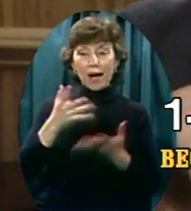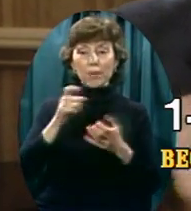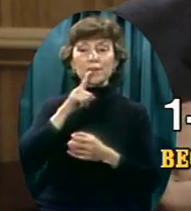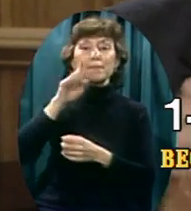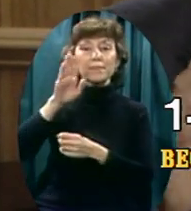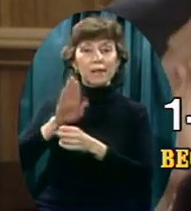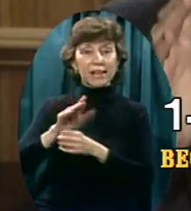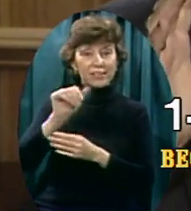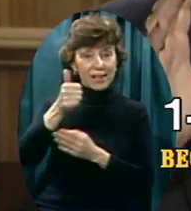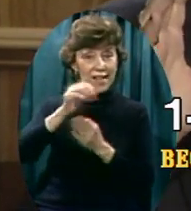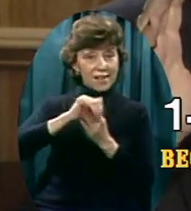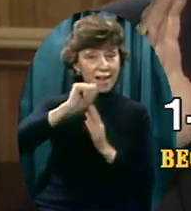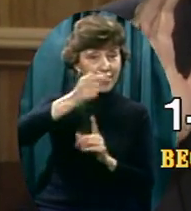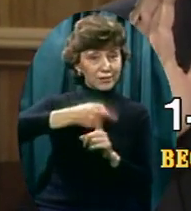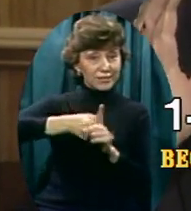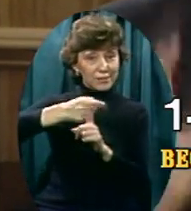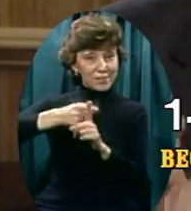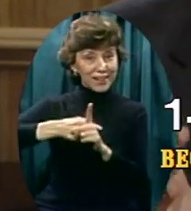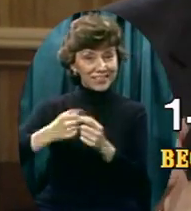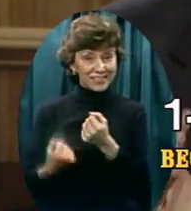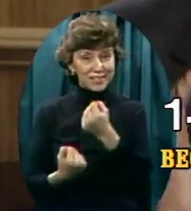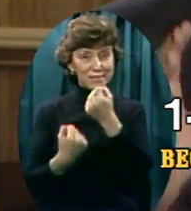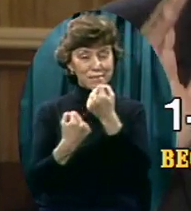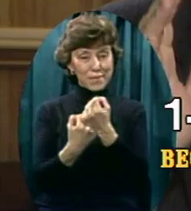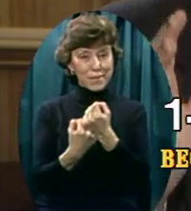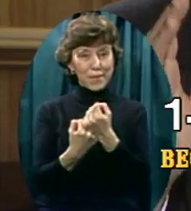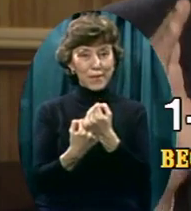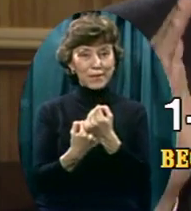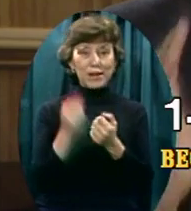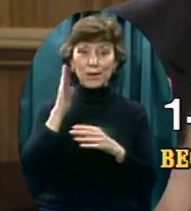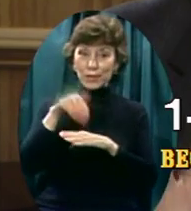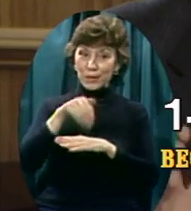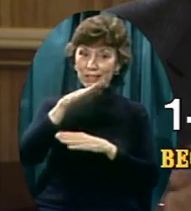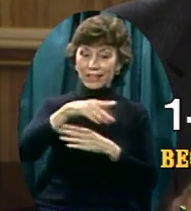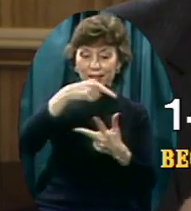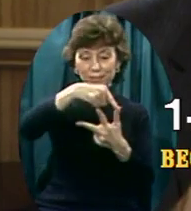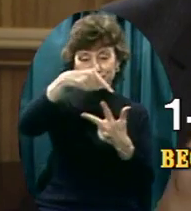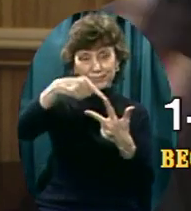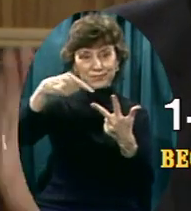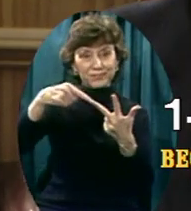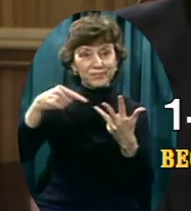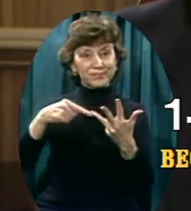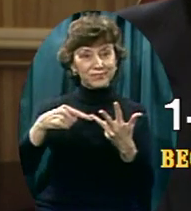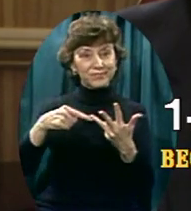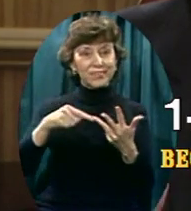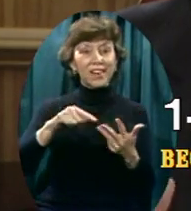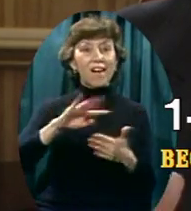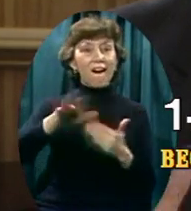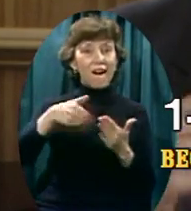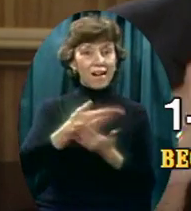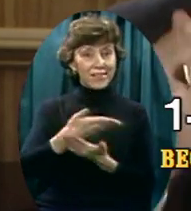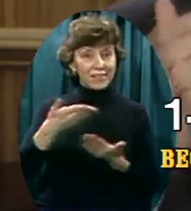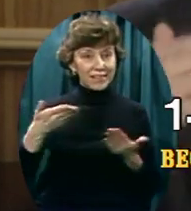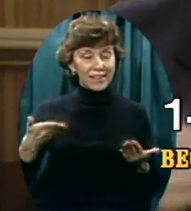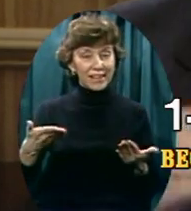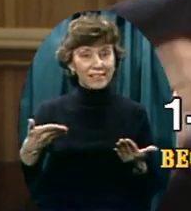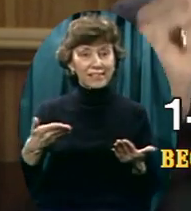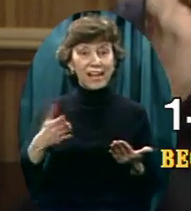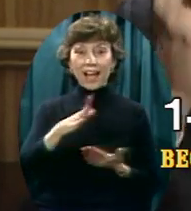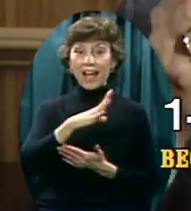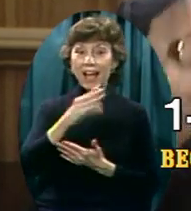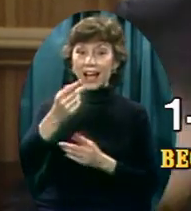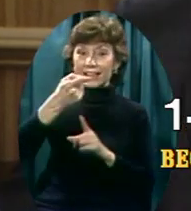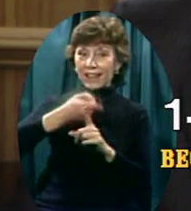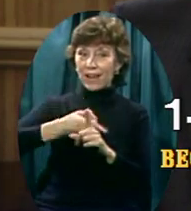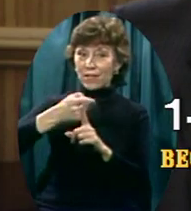month And we'll ship you The faith partner Bible And the liberty Family heritage Bible And all the other materials And once a month Send you an